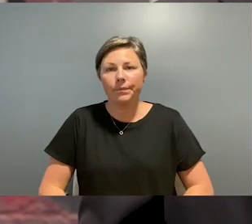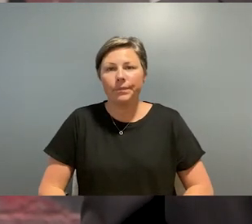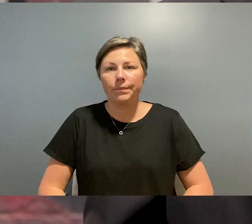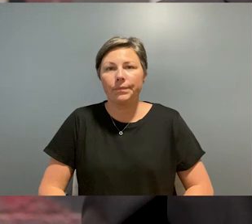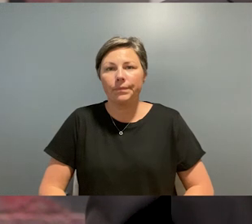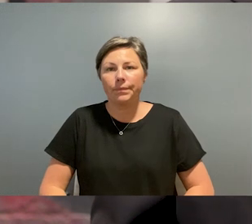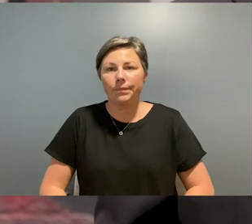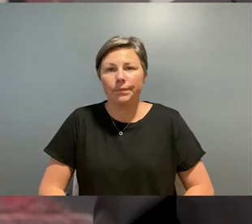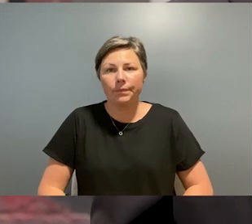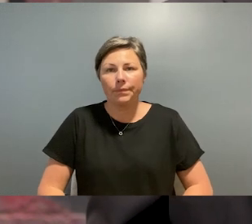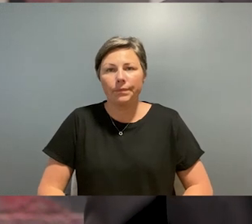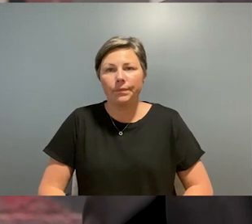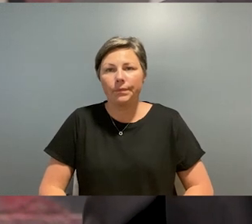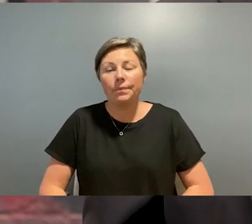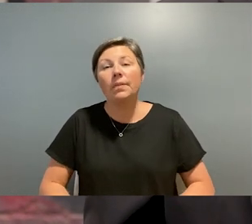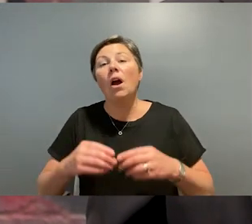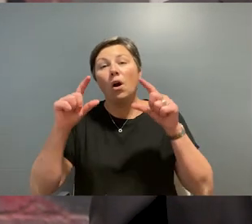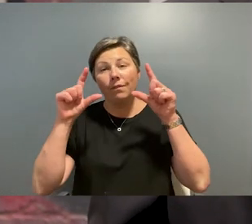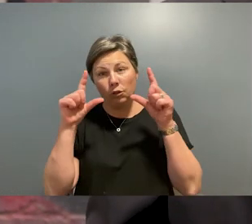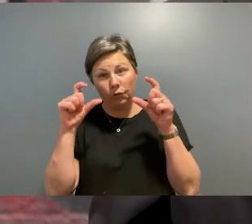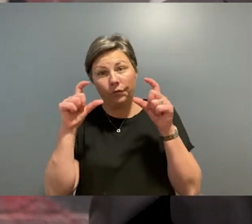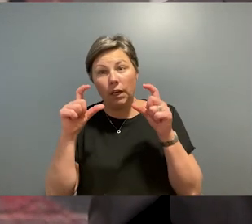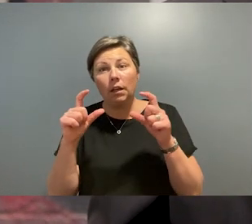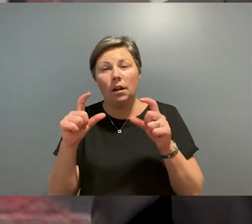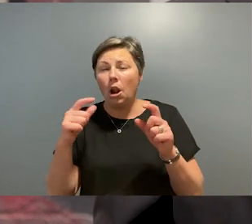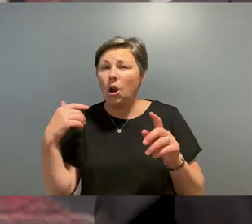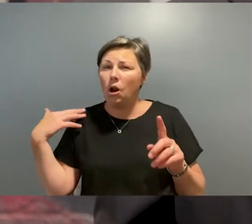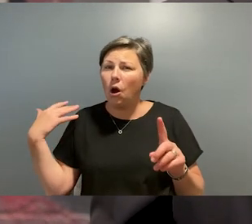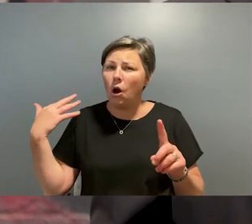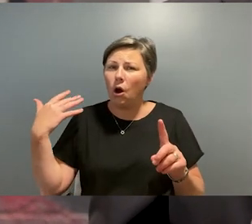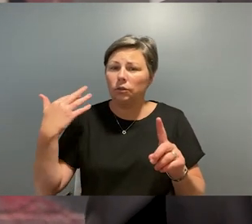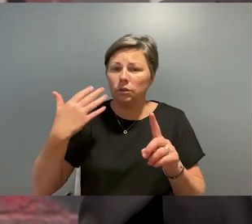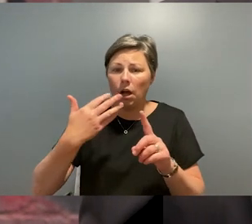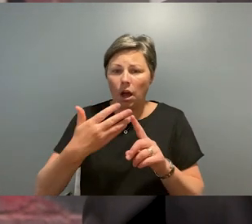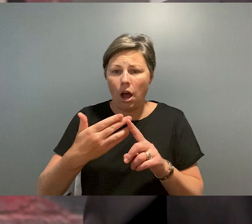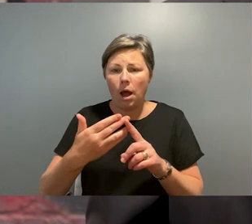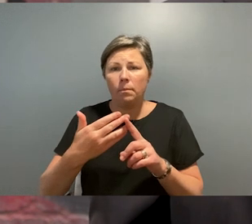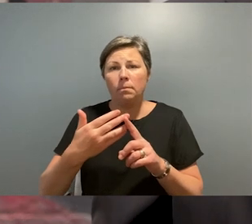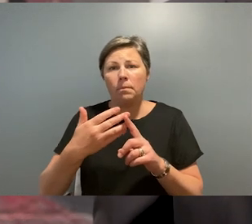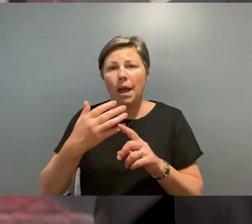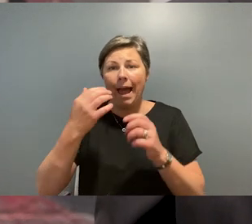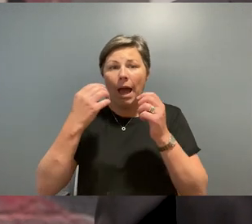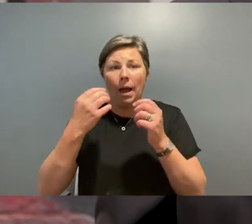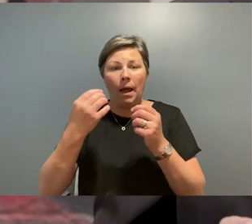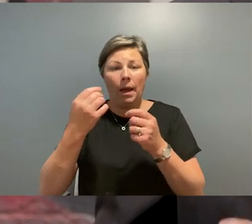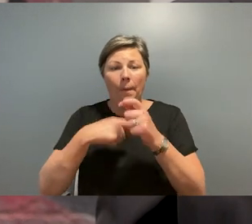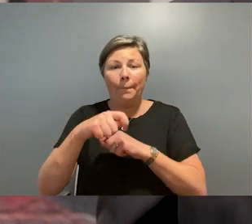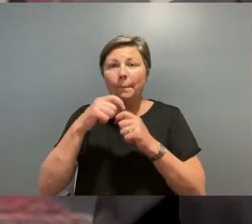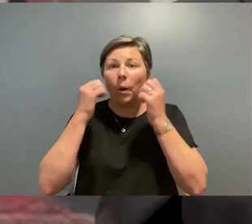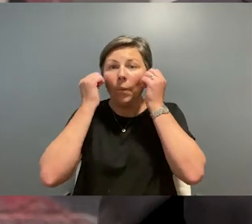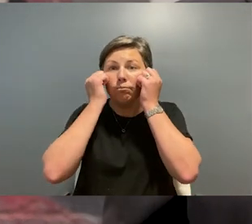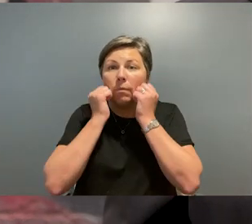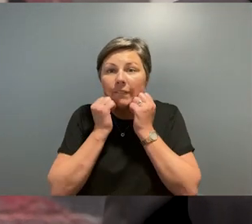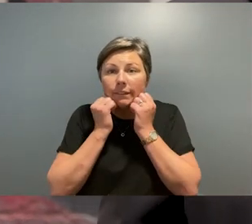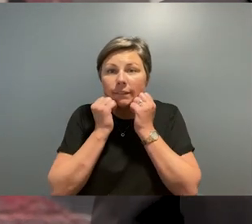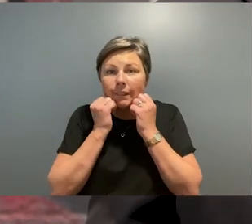the infinite subjectivity of the medium photography has long been used to bear witness as proof of evidence as fact